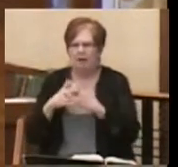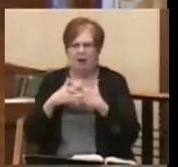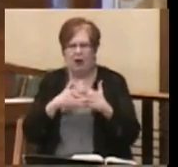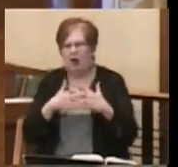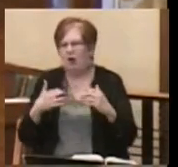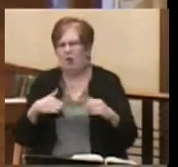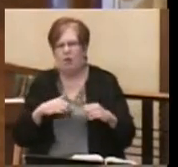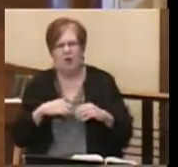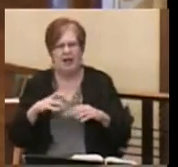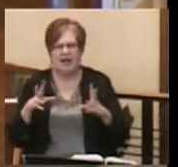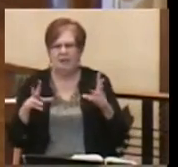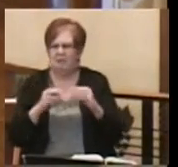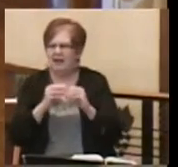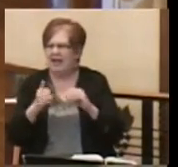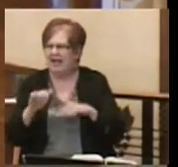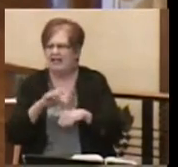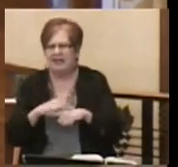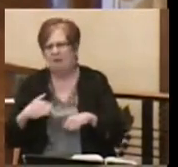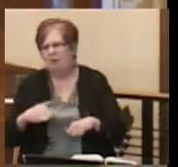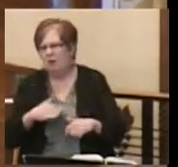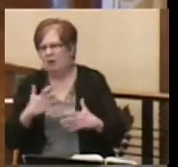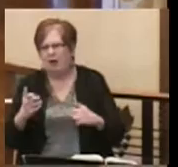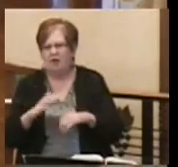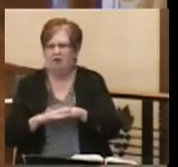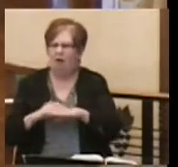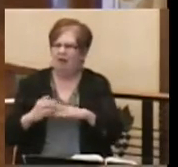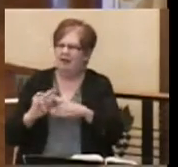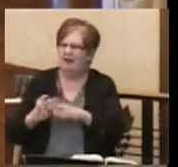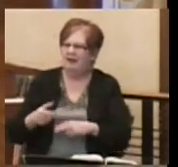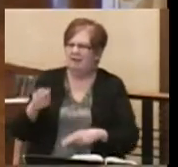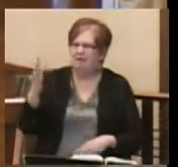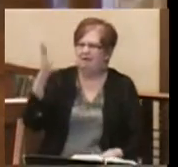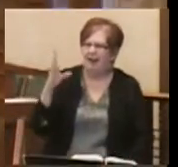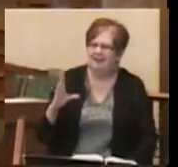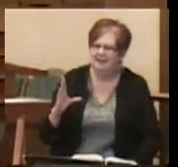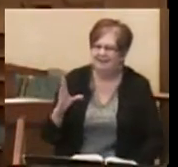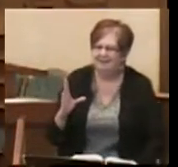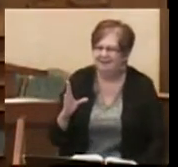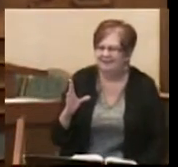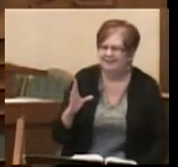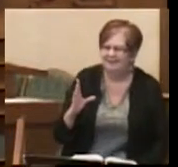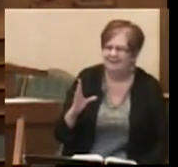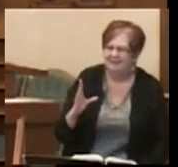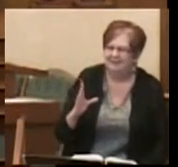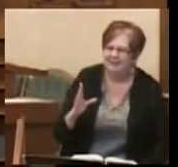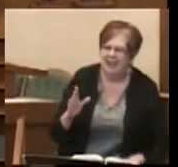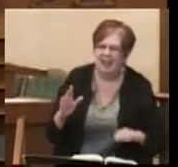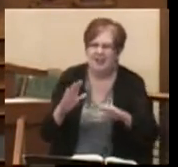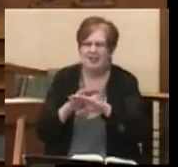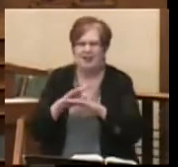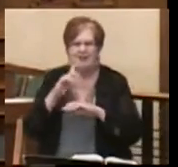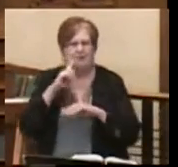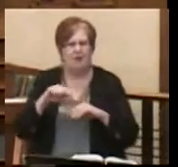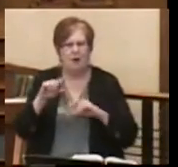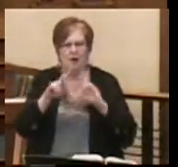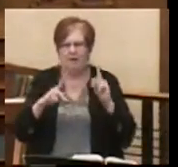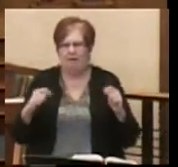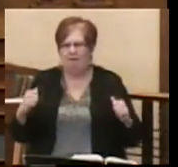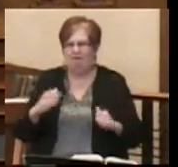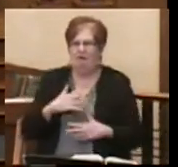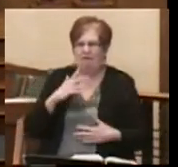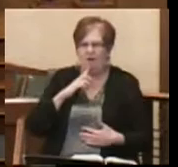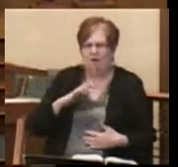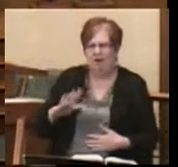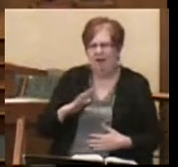we can gather whenever we want to call on the name of God. There is darkness for those who fear for their lives every